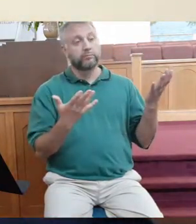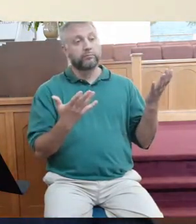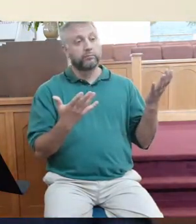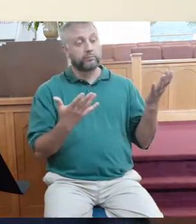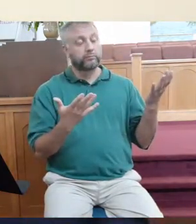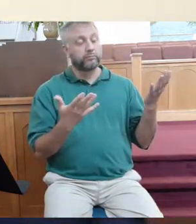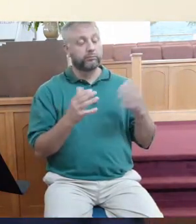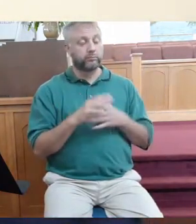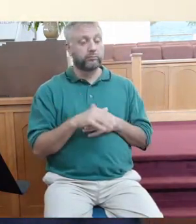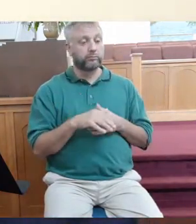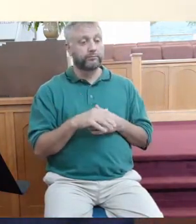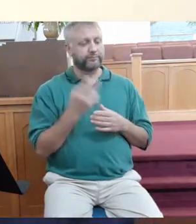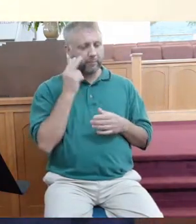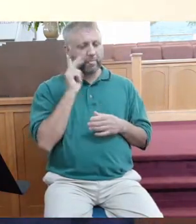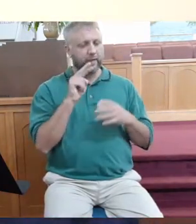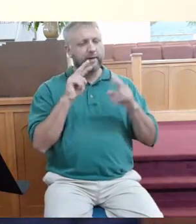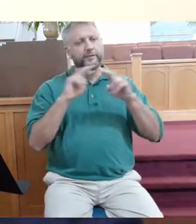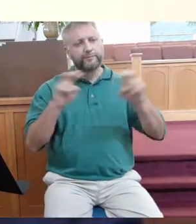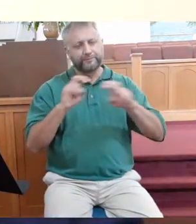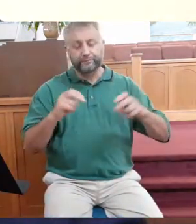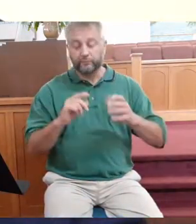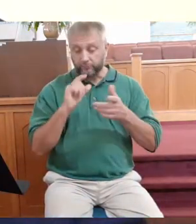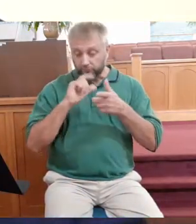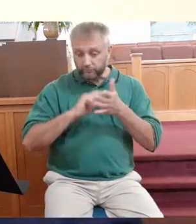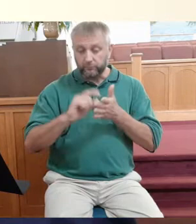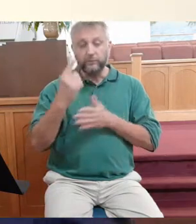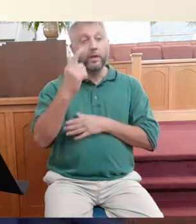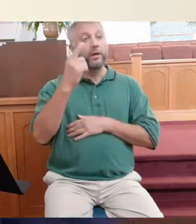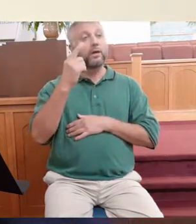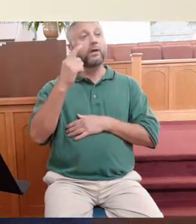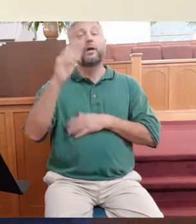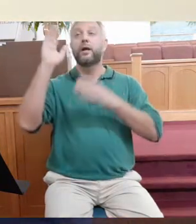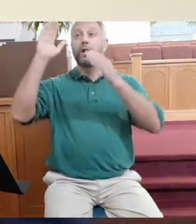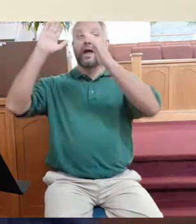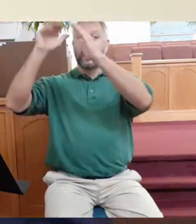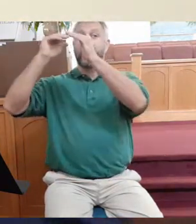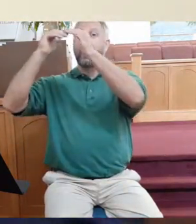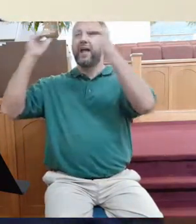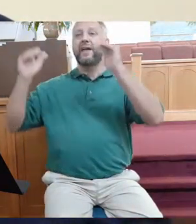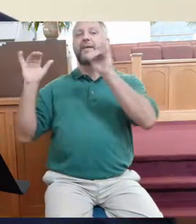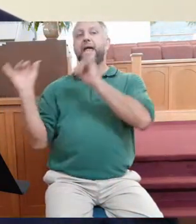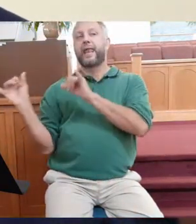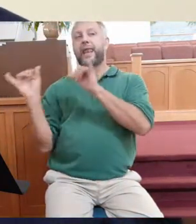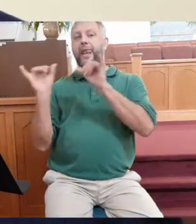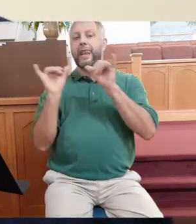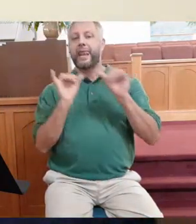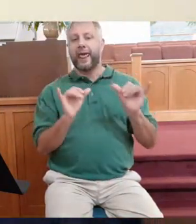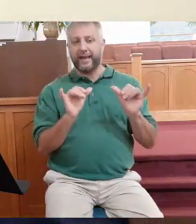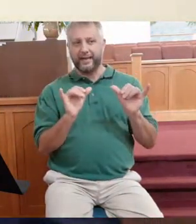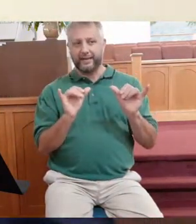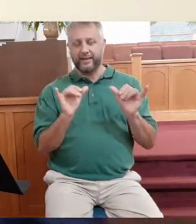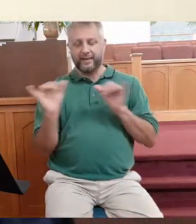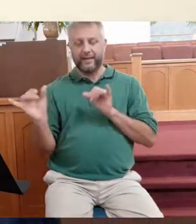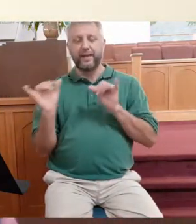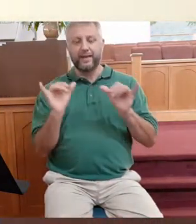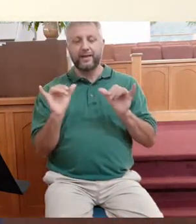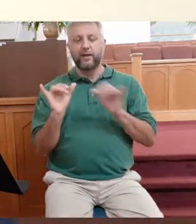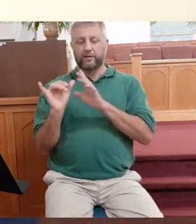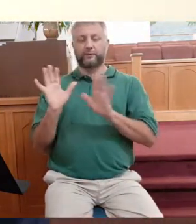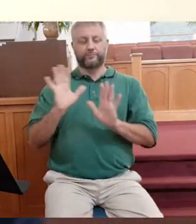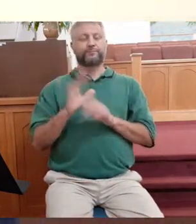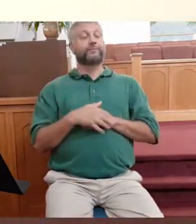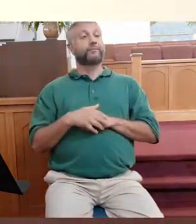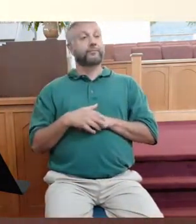simple parable this morning. Let's look at it. Verse 1 says, the kingdom of heaven is like. So let's stop there. You know